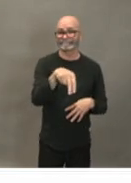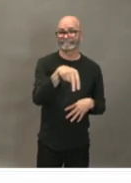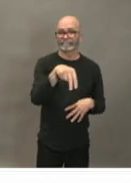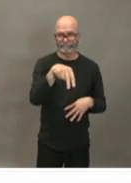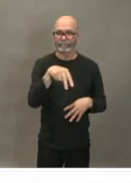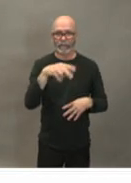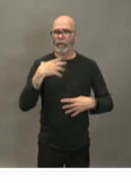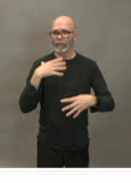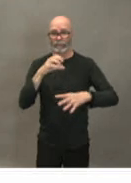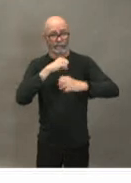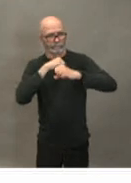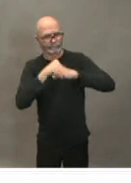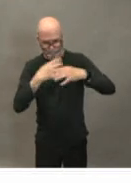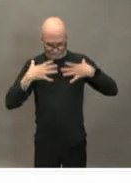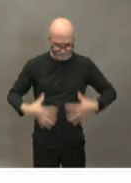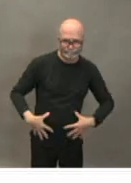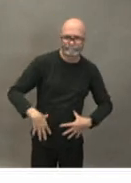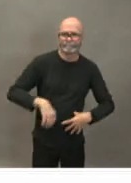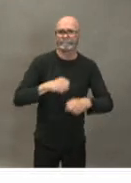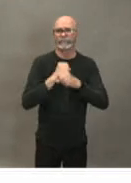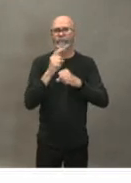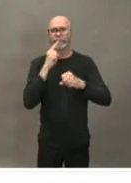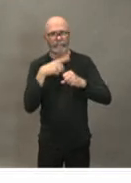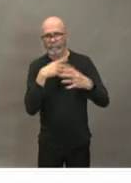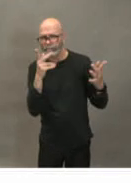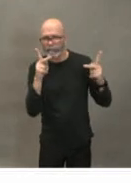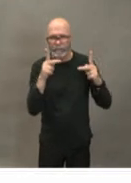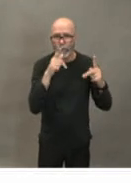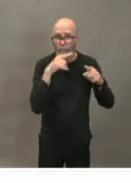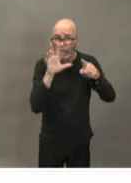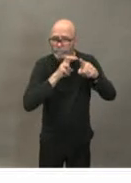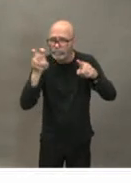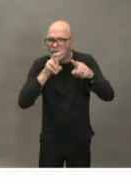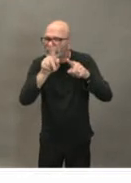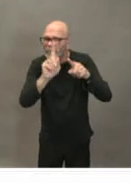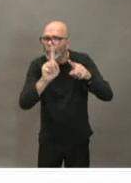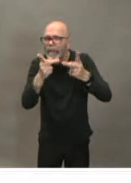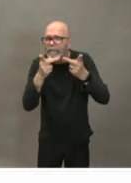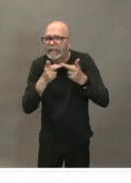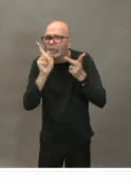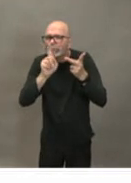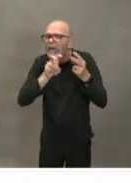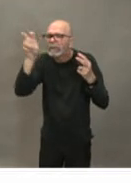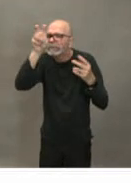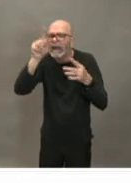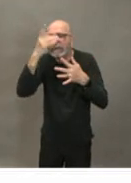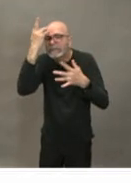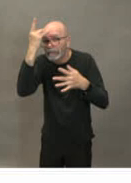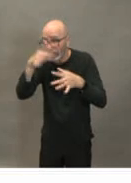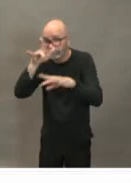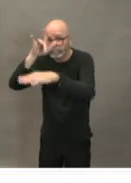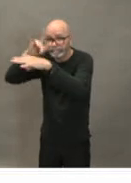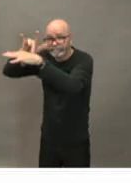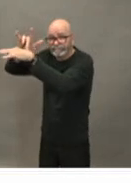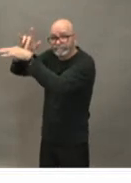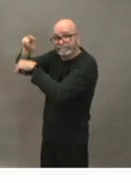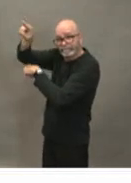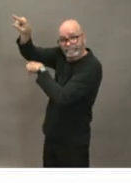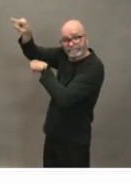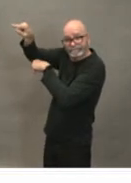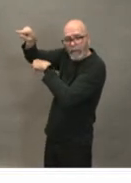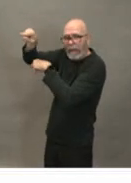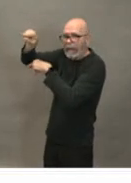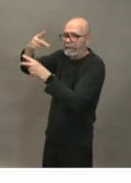international airports identifying people with the travel history and and potential symptoms and also putting systems in place